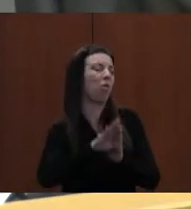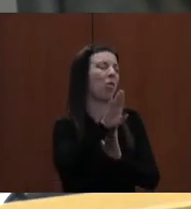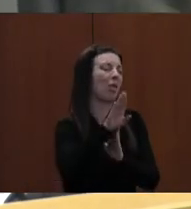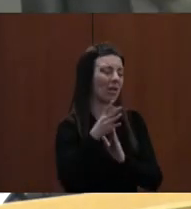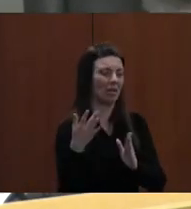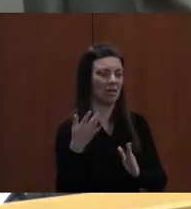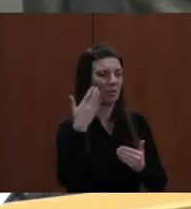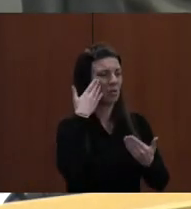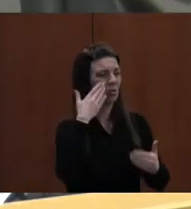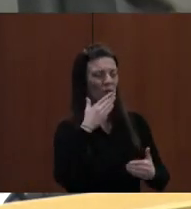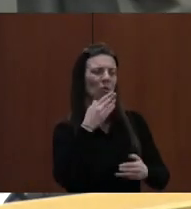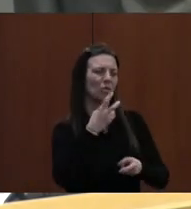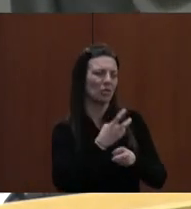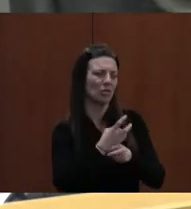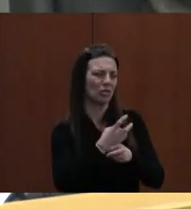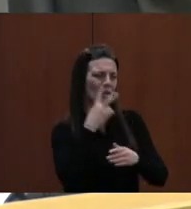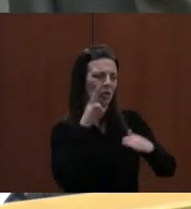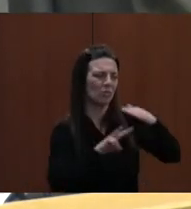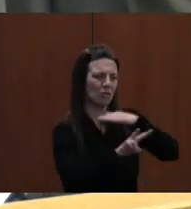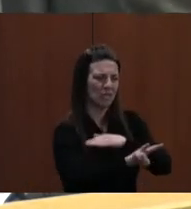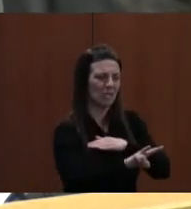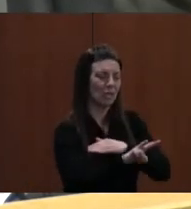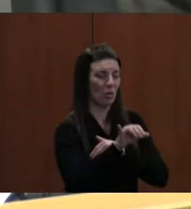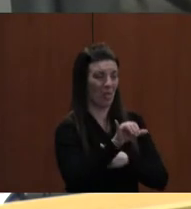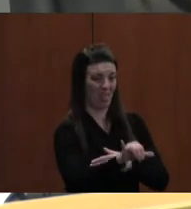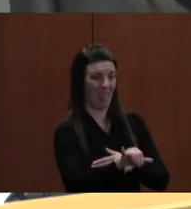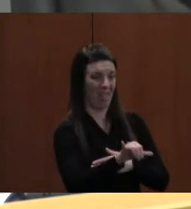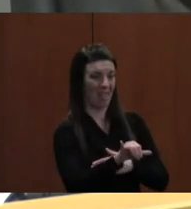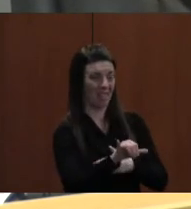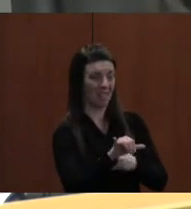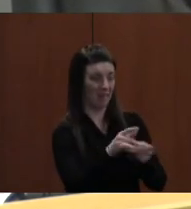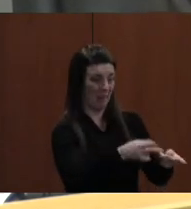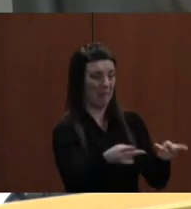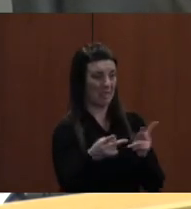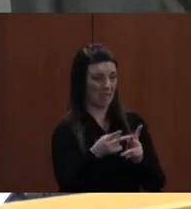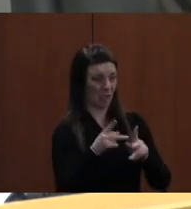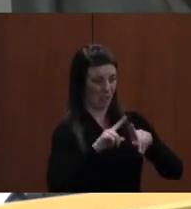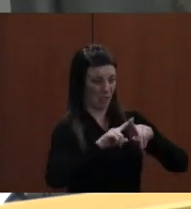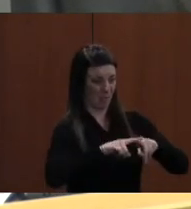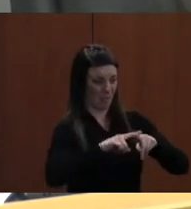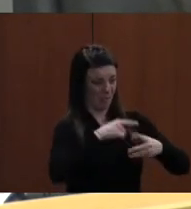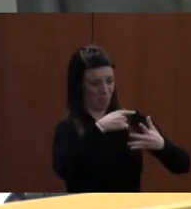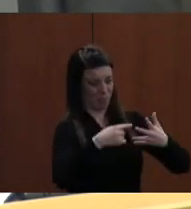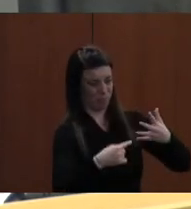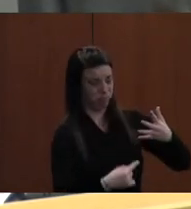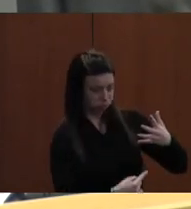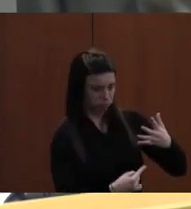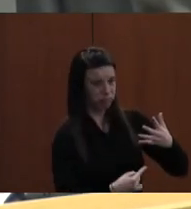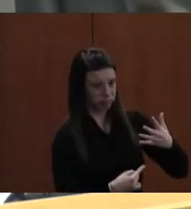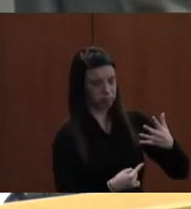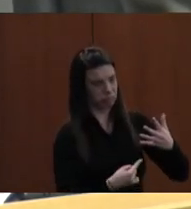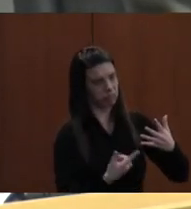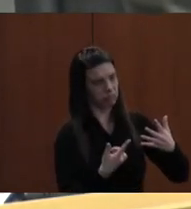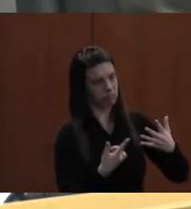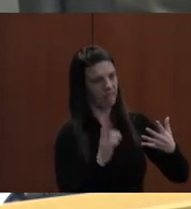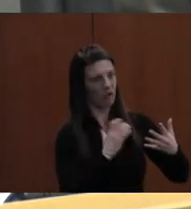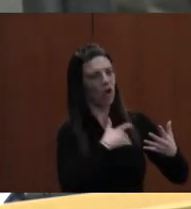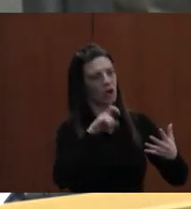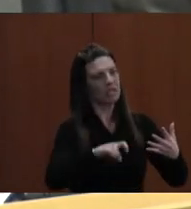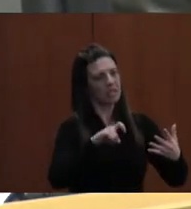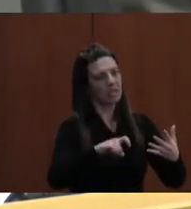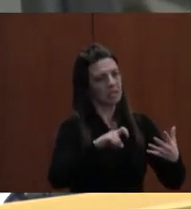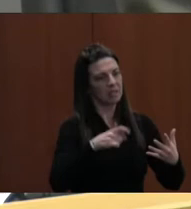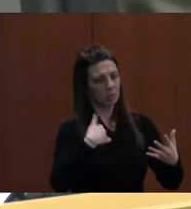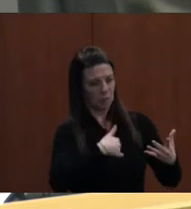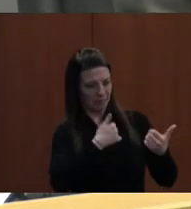you know, it would be hard to predict. So something like contingency positions, we're putting every dollar we can towards salary. And that's why we just didn't create any